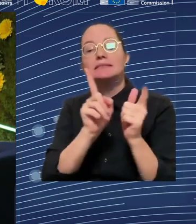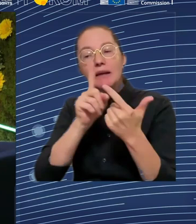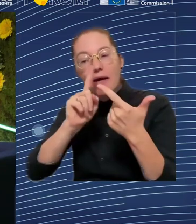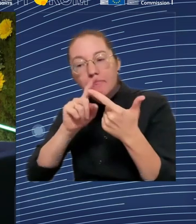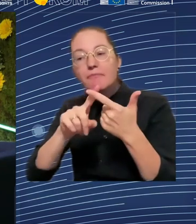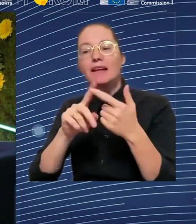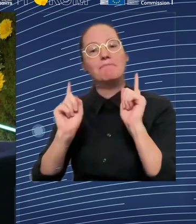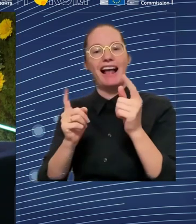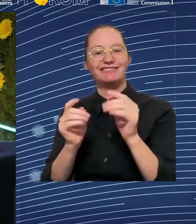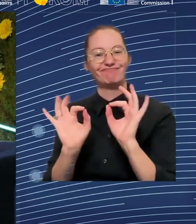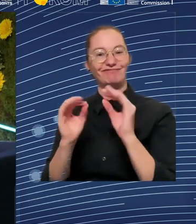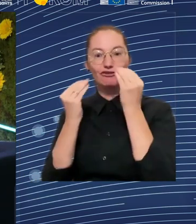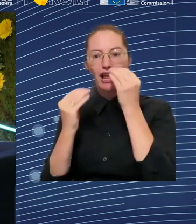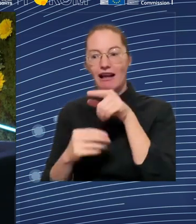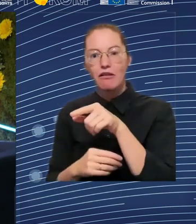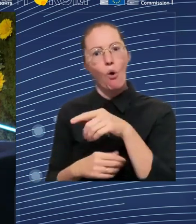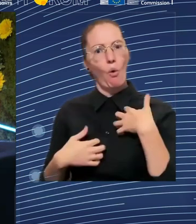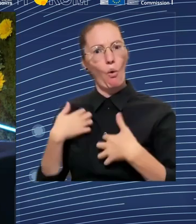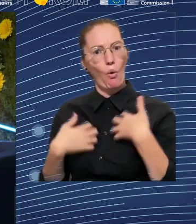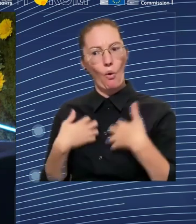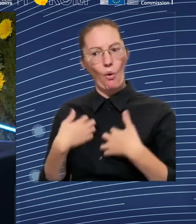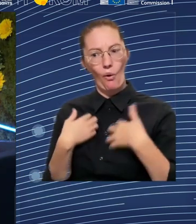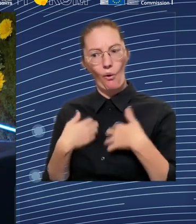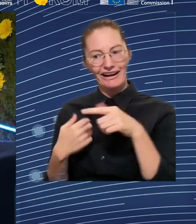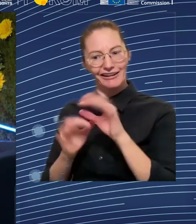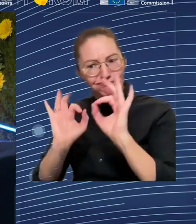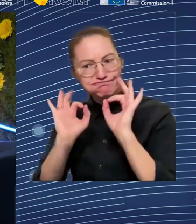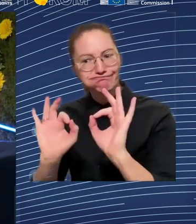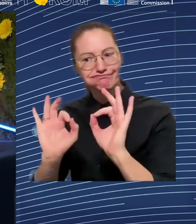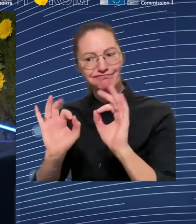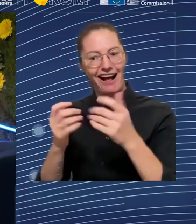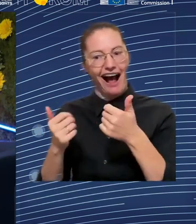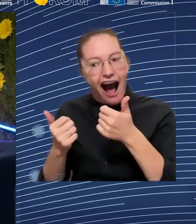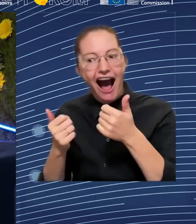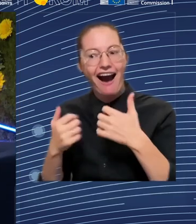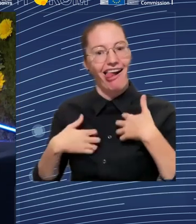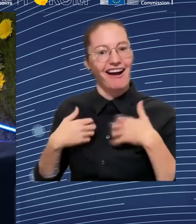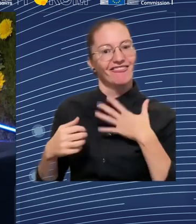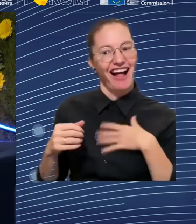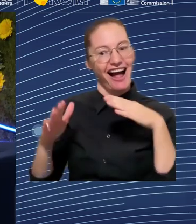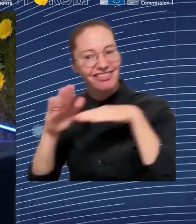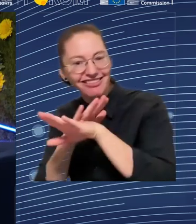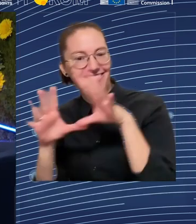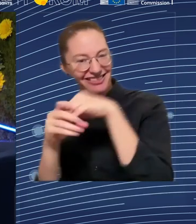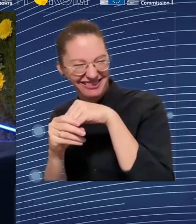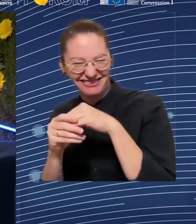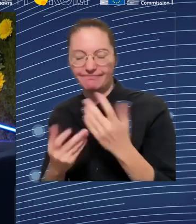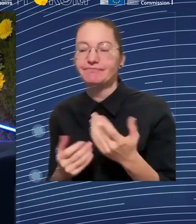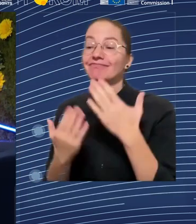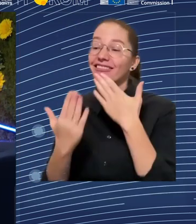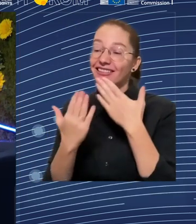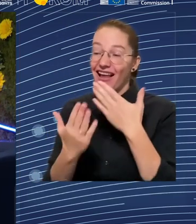in view of the twin transition that we have also discussed. So what do you see as a major obstacle